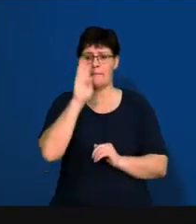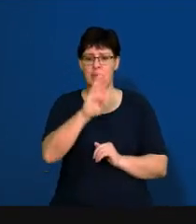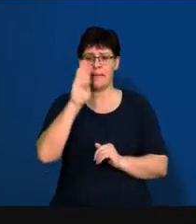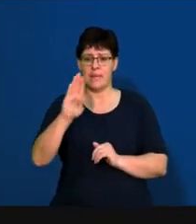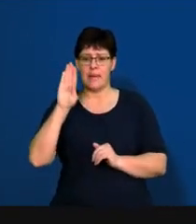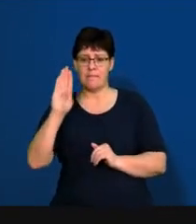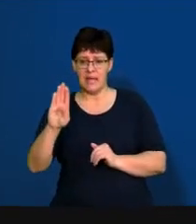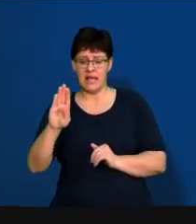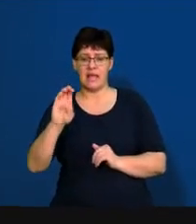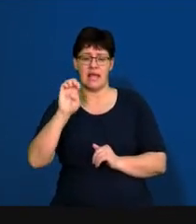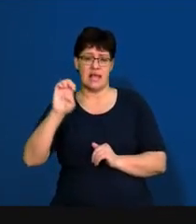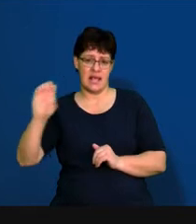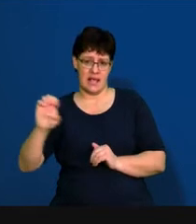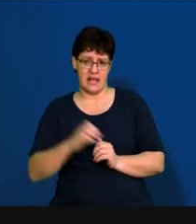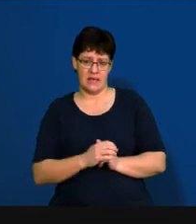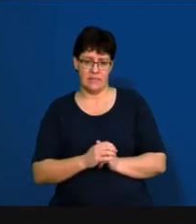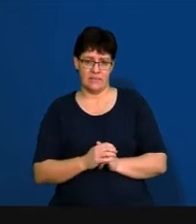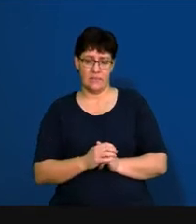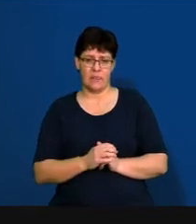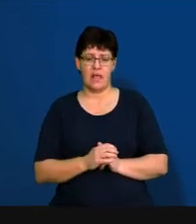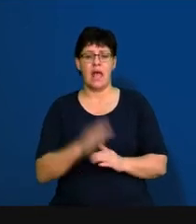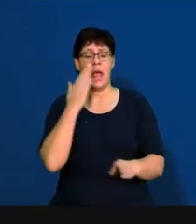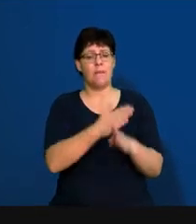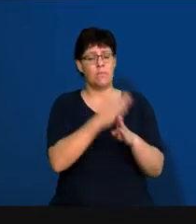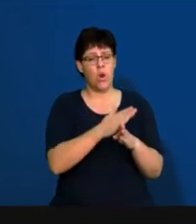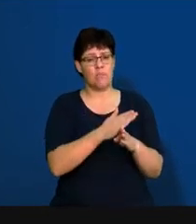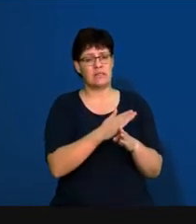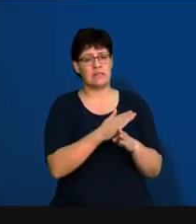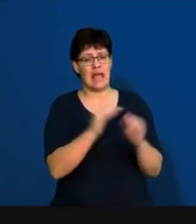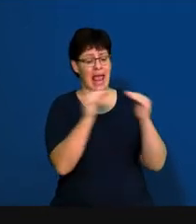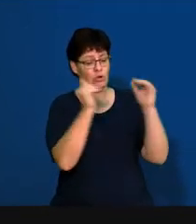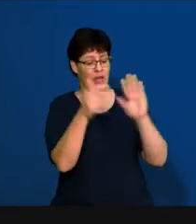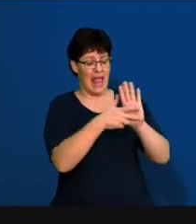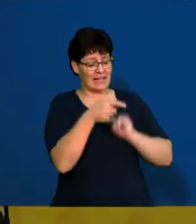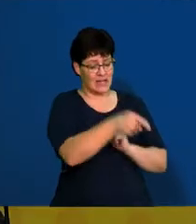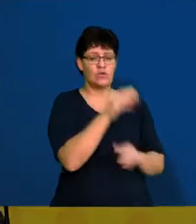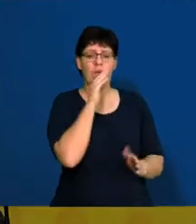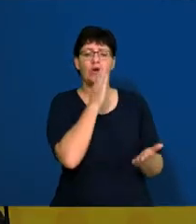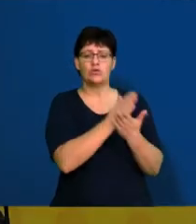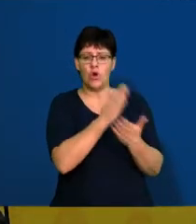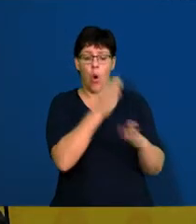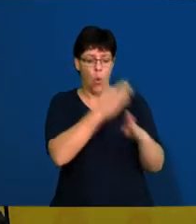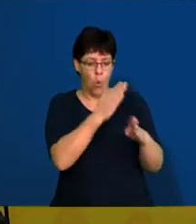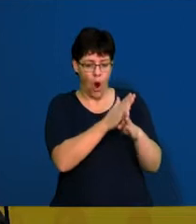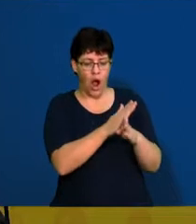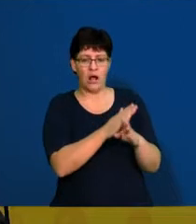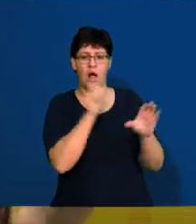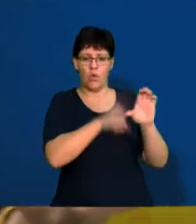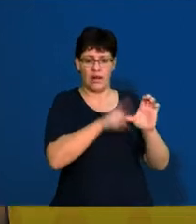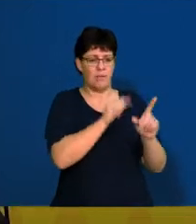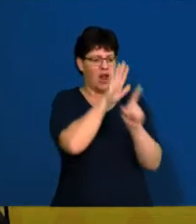Act. The Employment Equity Act is all about making sure that there's equality in the workplace. No one's